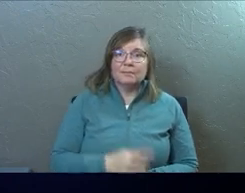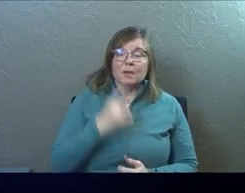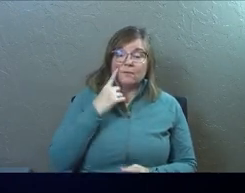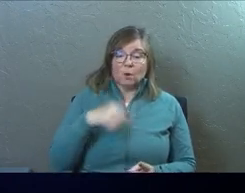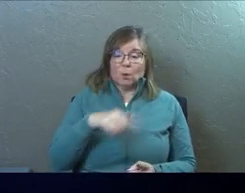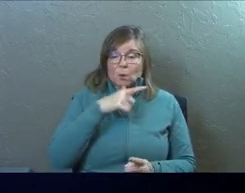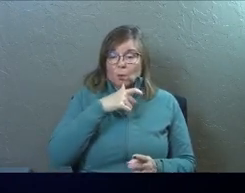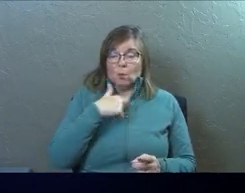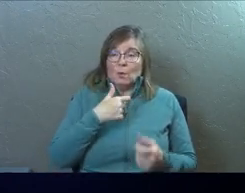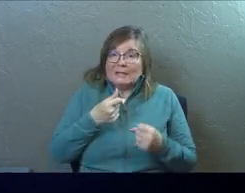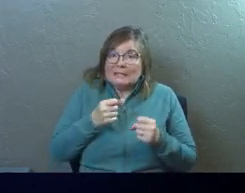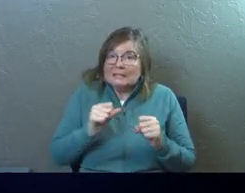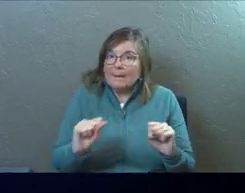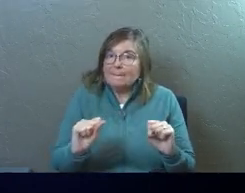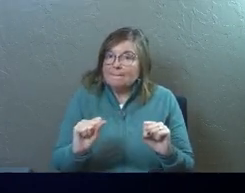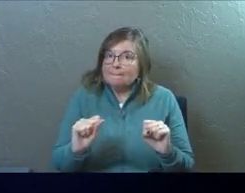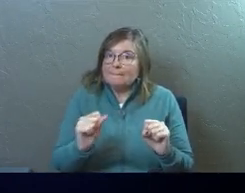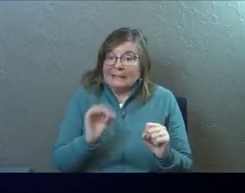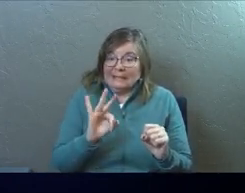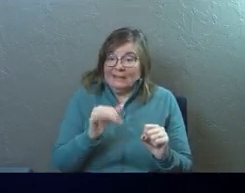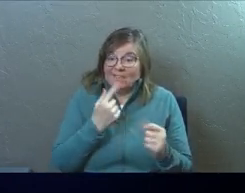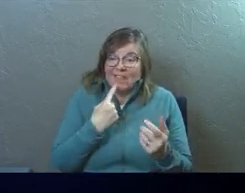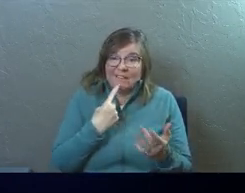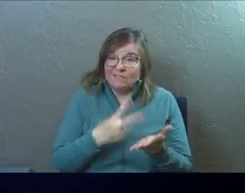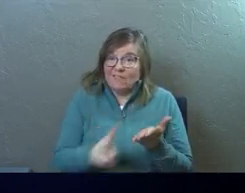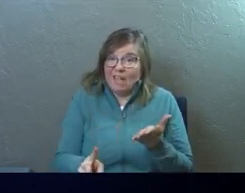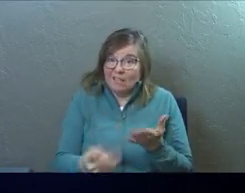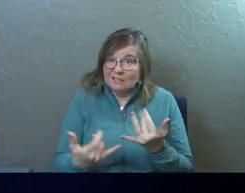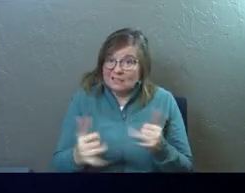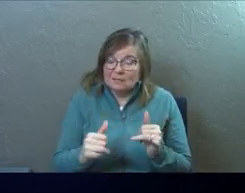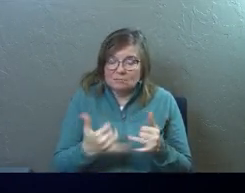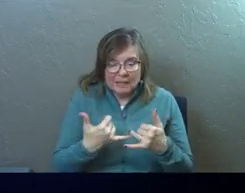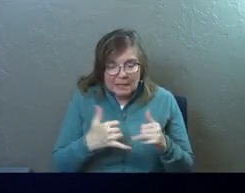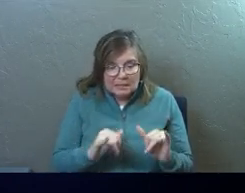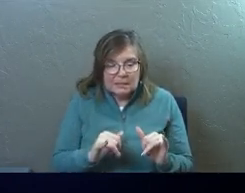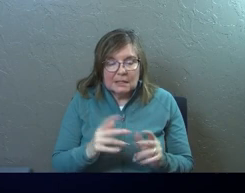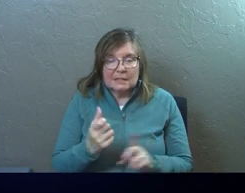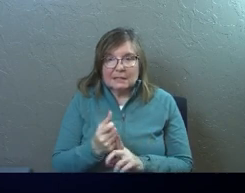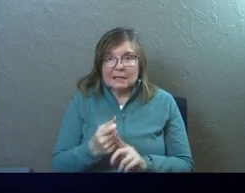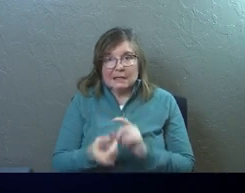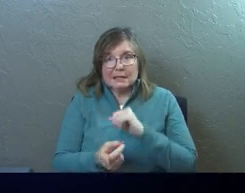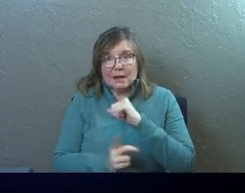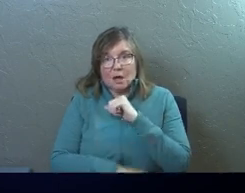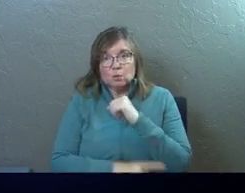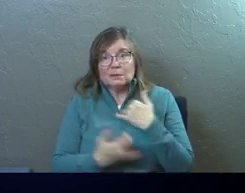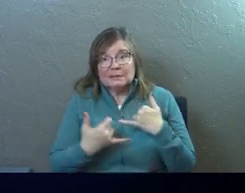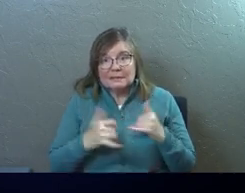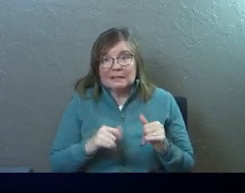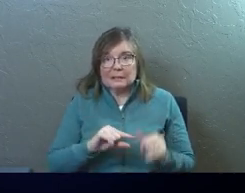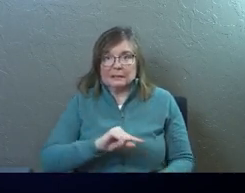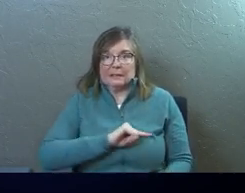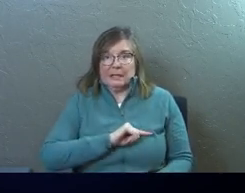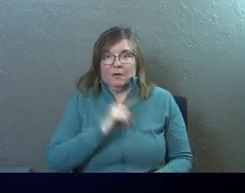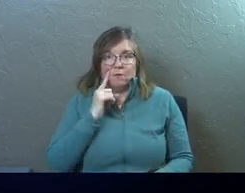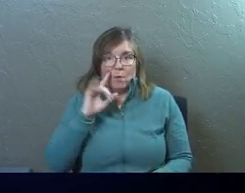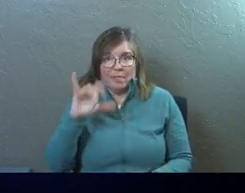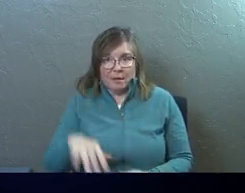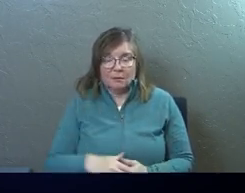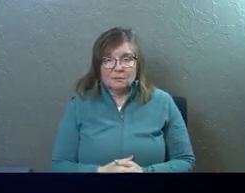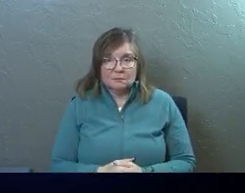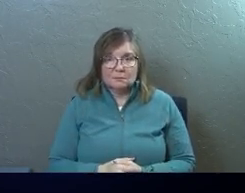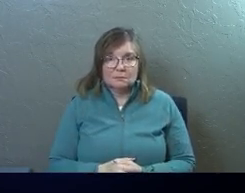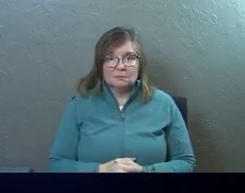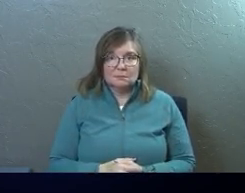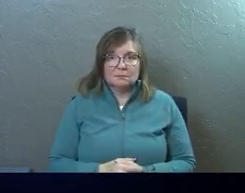For those that attempt the thing, even if they fail at it, they still get consequence. There's still guilt for that.